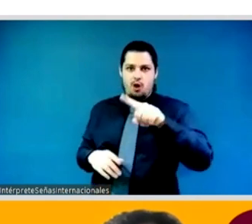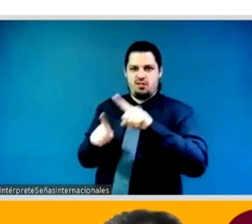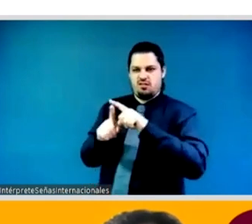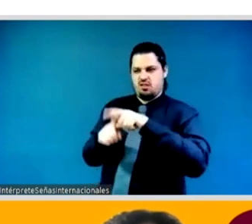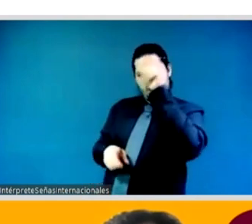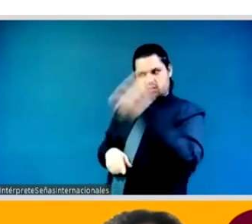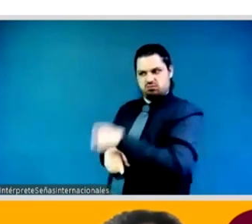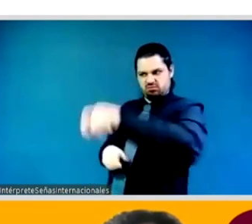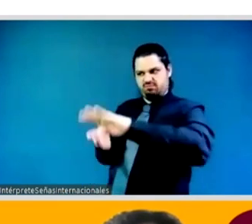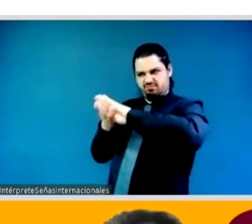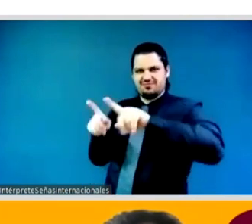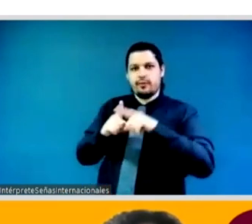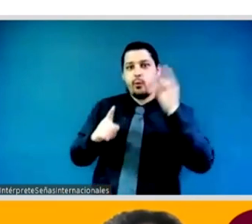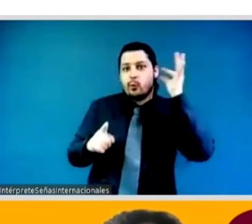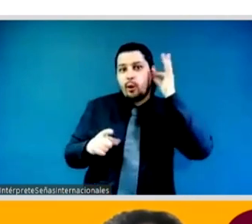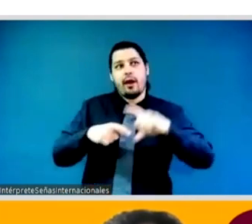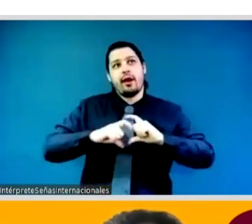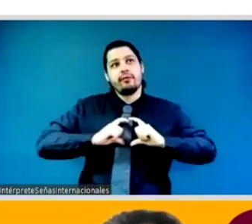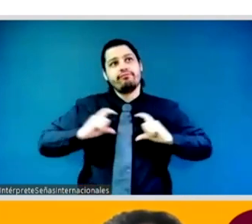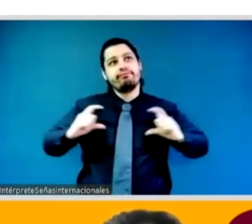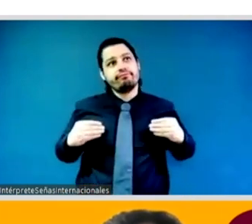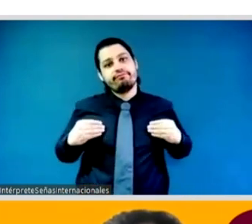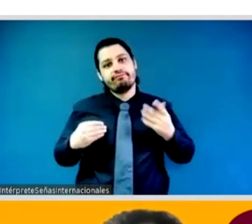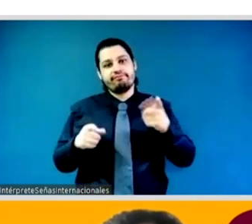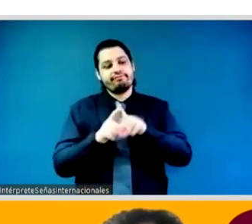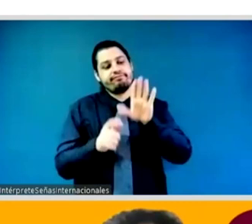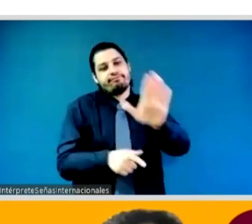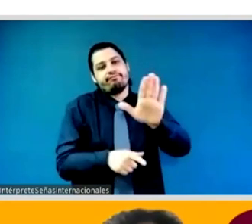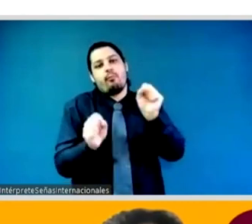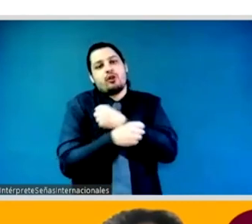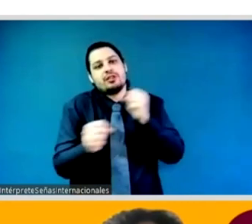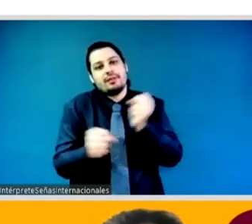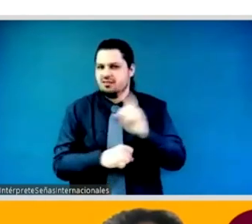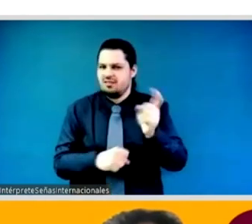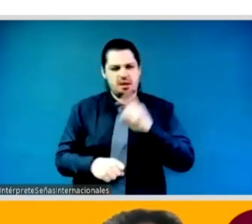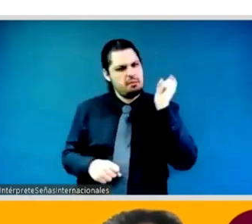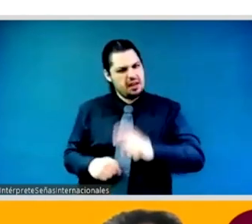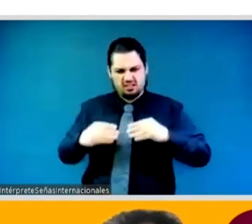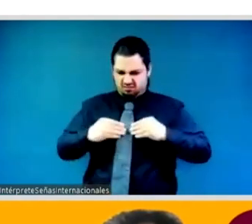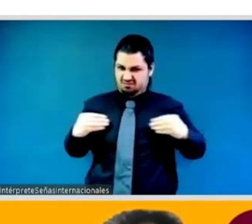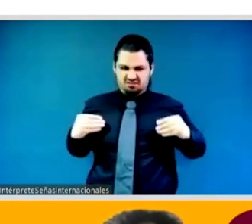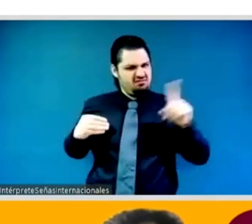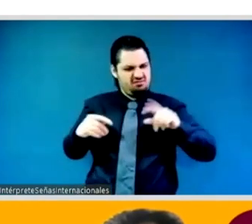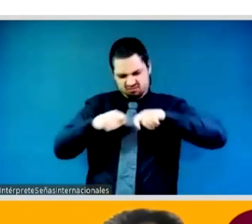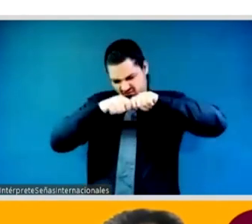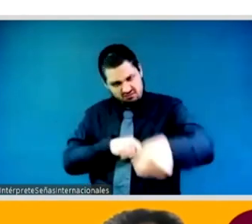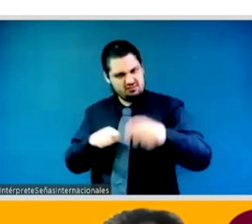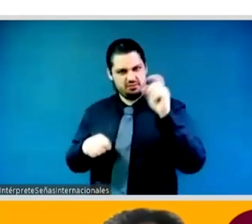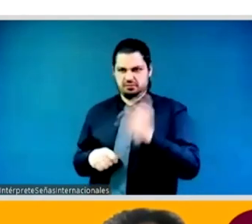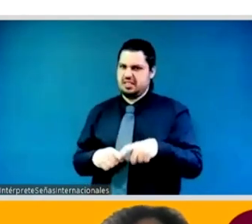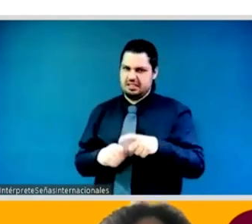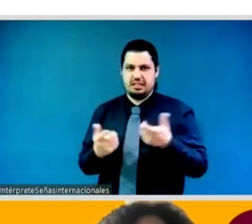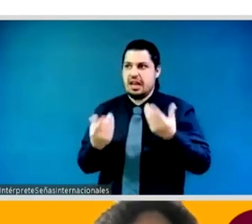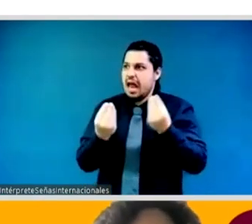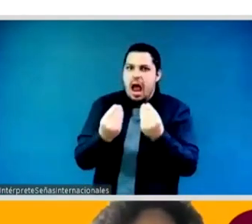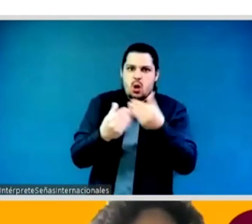and violence against diverse uh feminist activists organizations and movements um i could think of